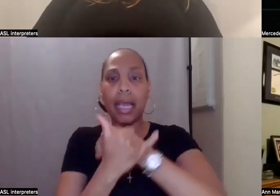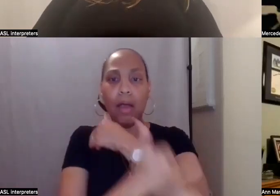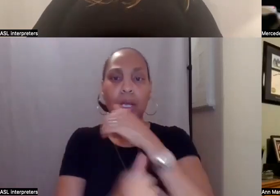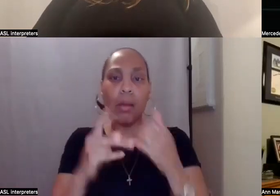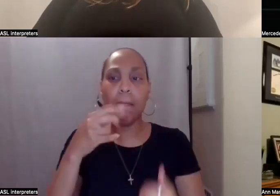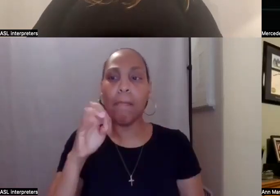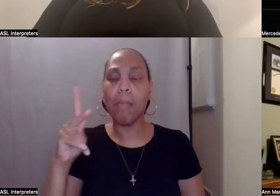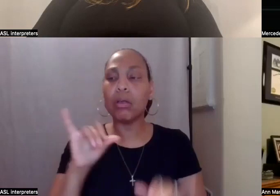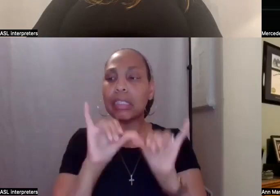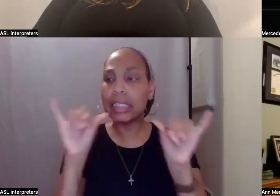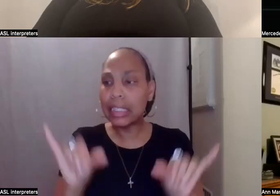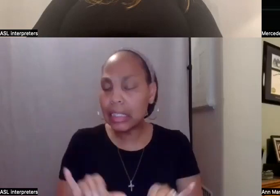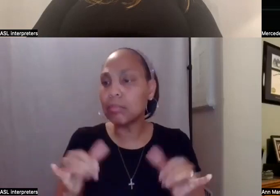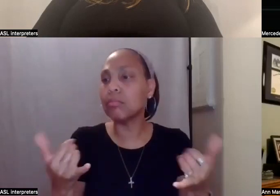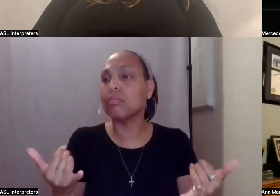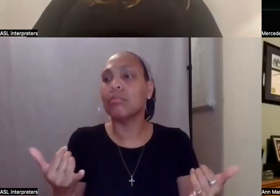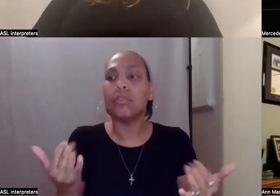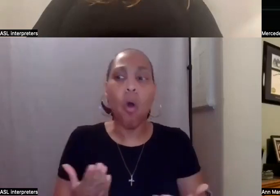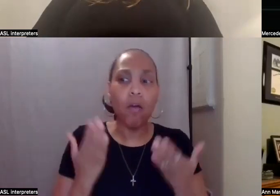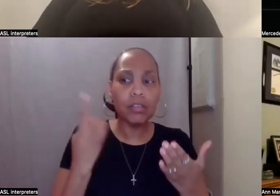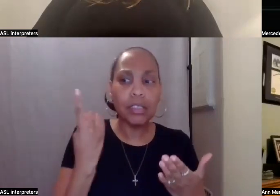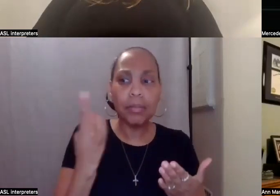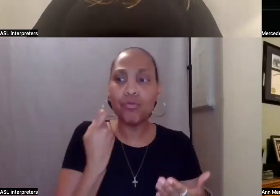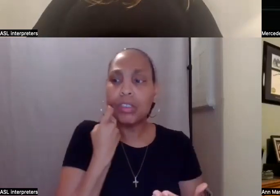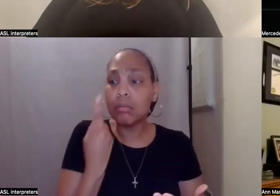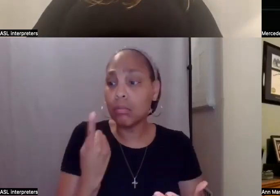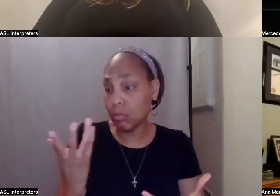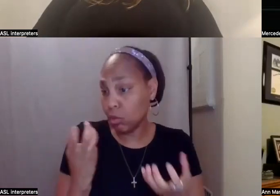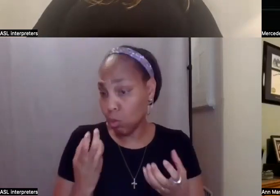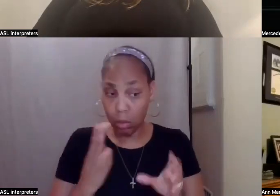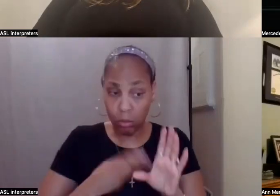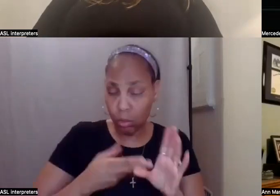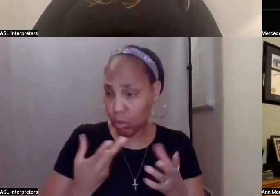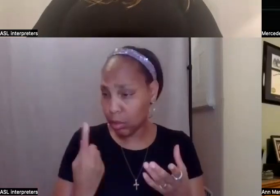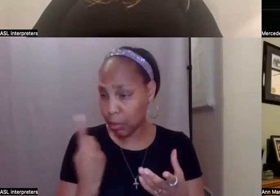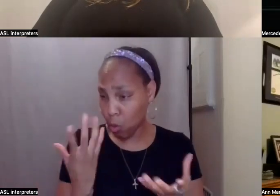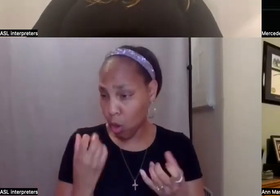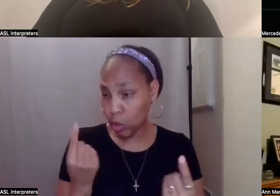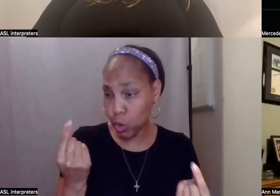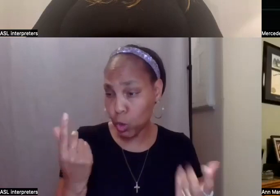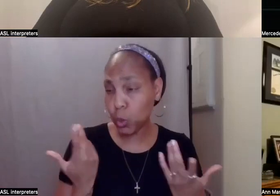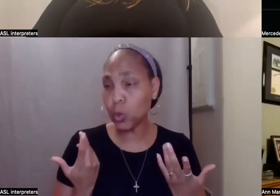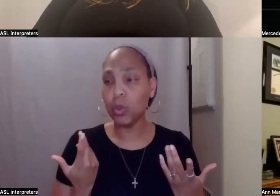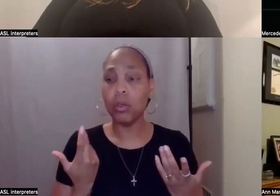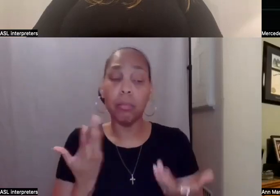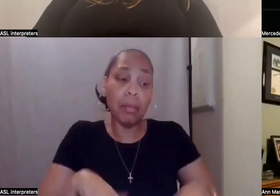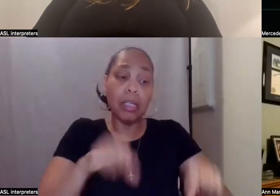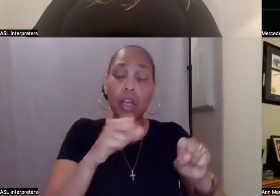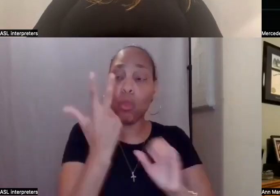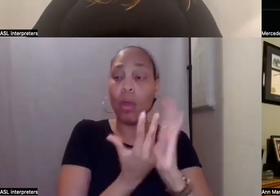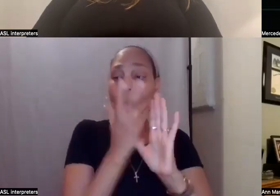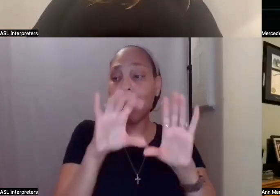day talking about, you know, is there something you want to do, uh, this summer, you know, uh, like a three hour class or something.